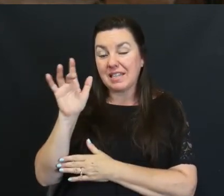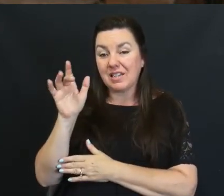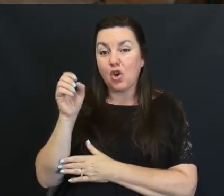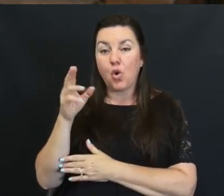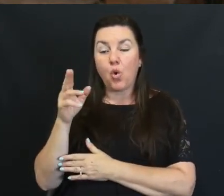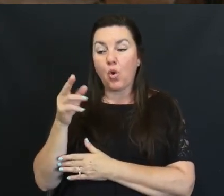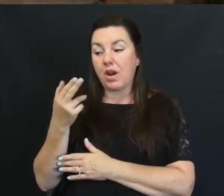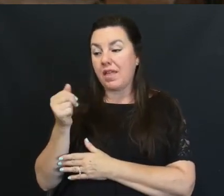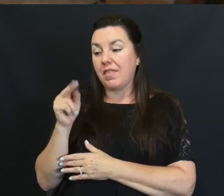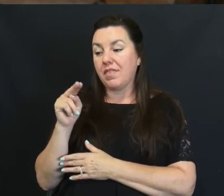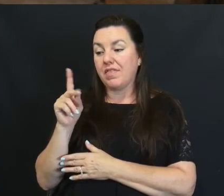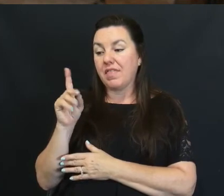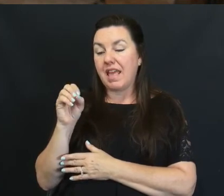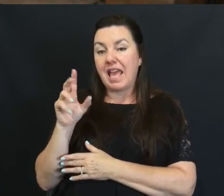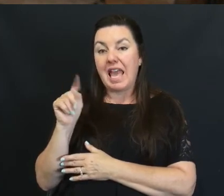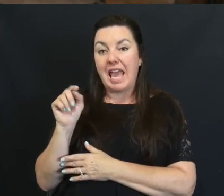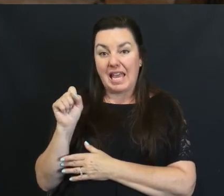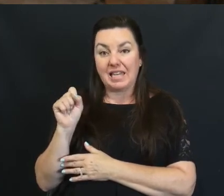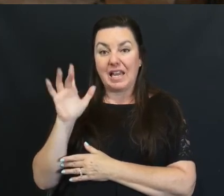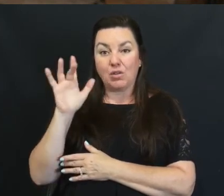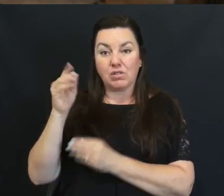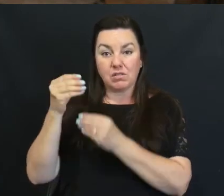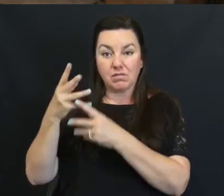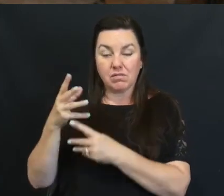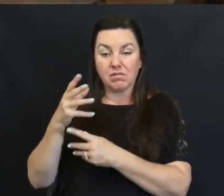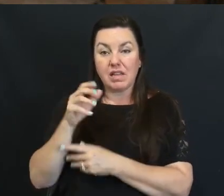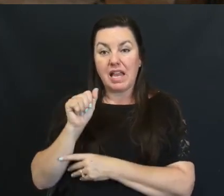Handouts Tab So Once You Go To Our Web Page